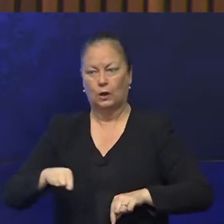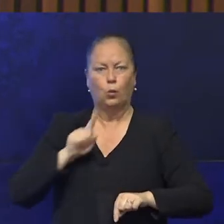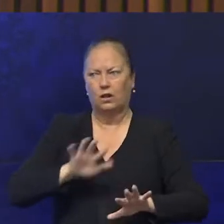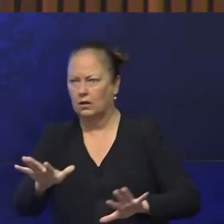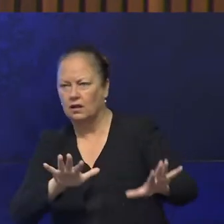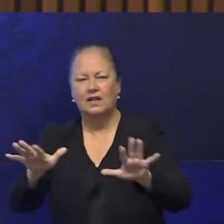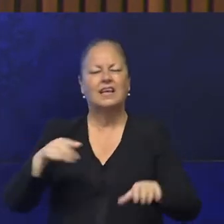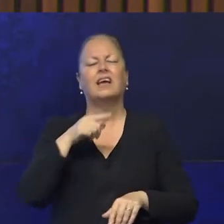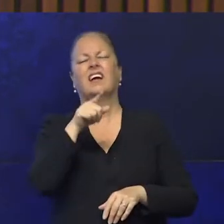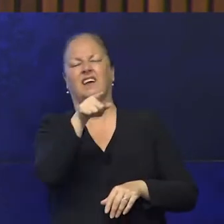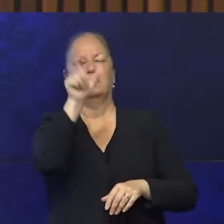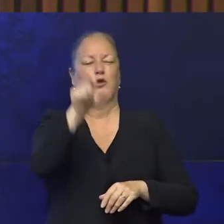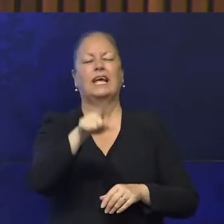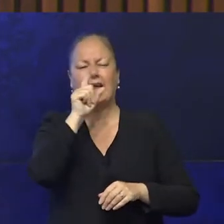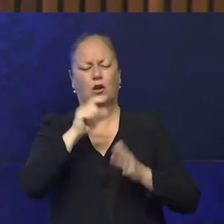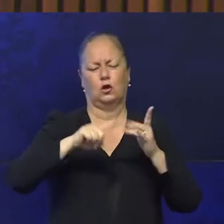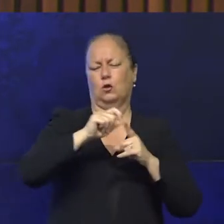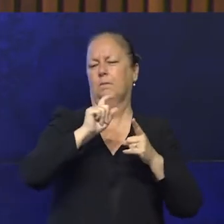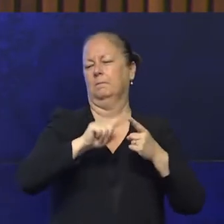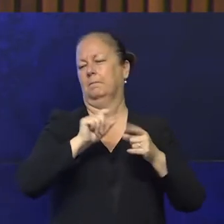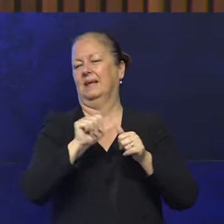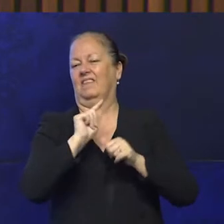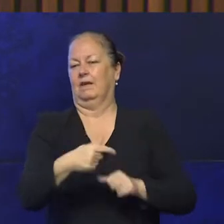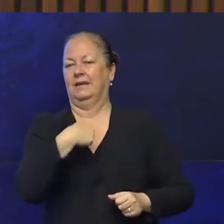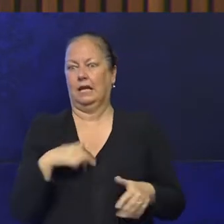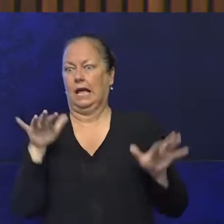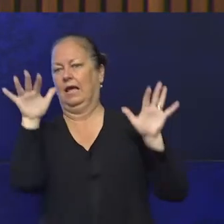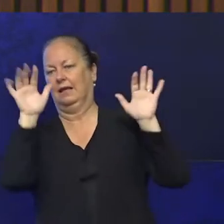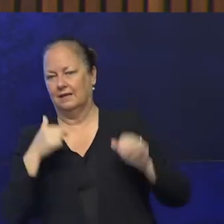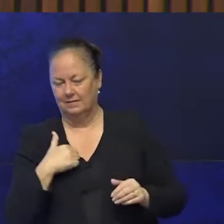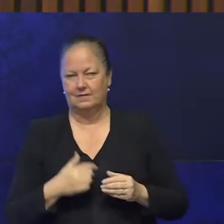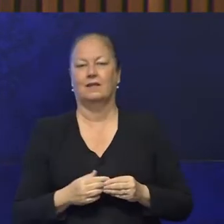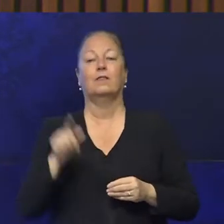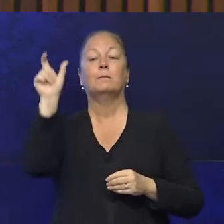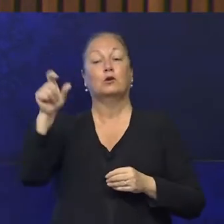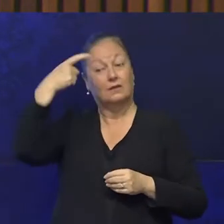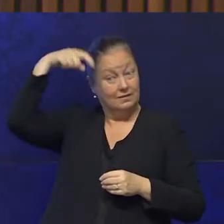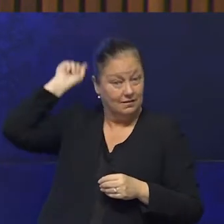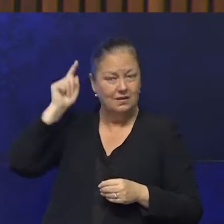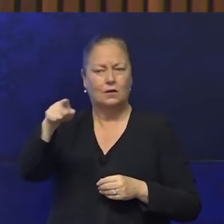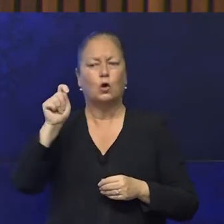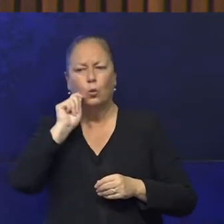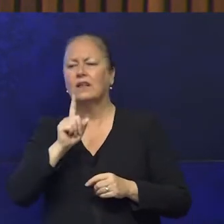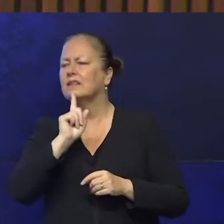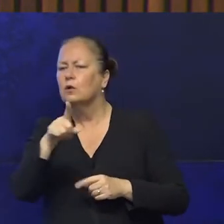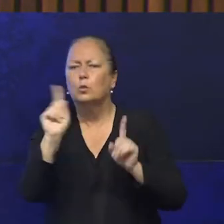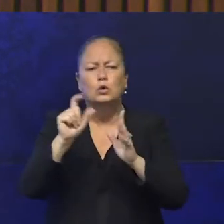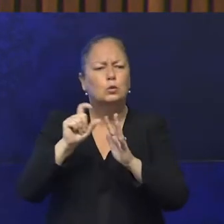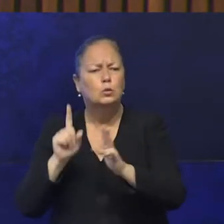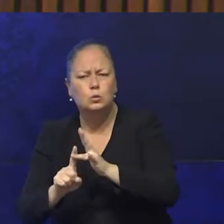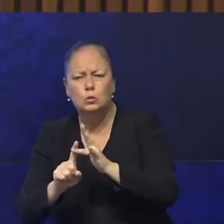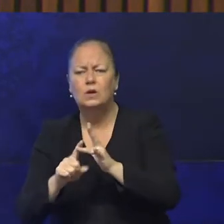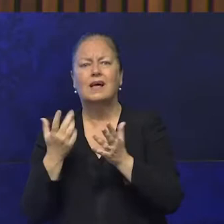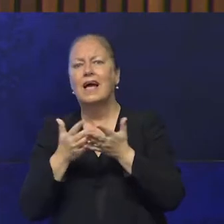better under the stress than I perhaps would. The fire warden will attend, who will provide us with the instructions on